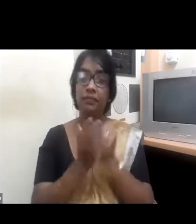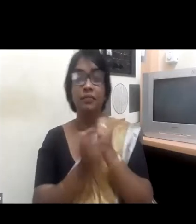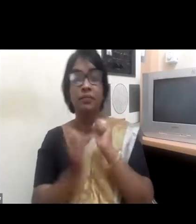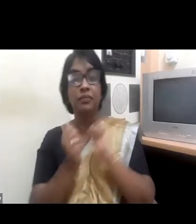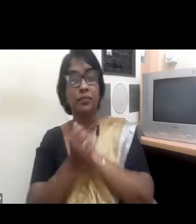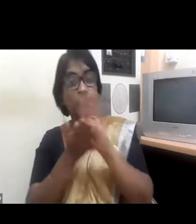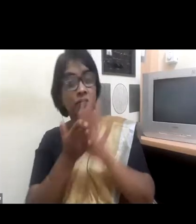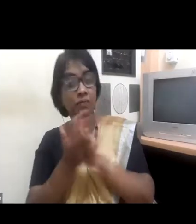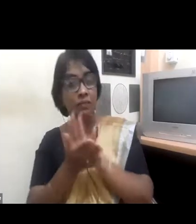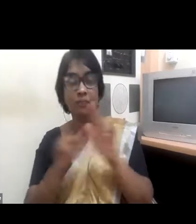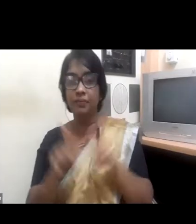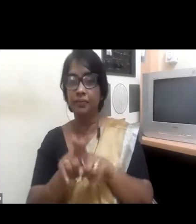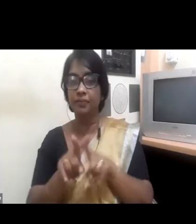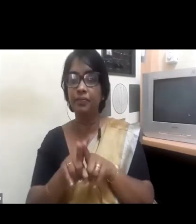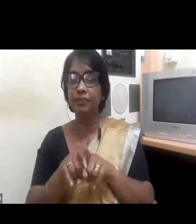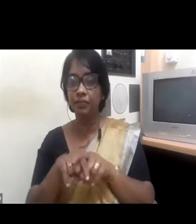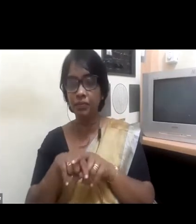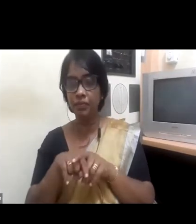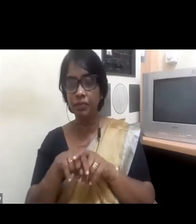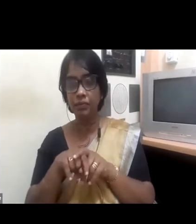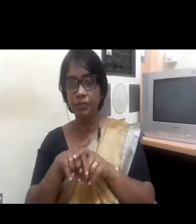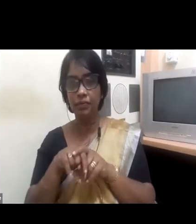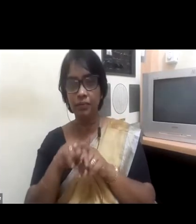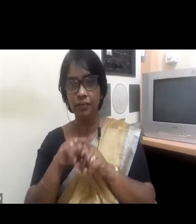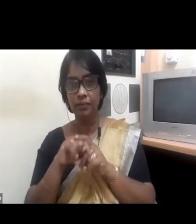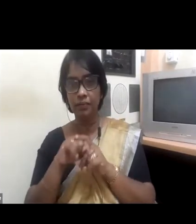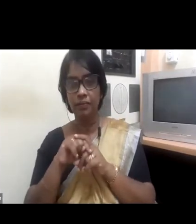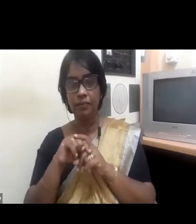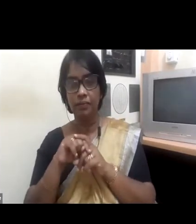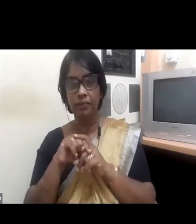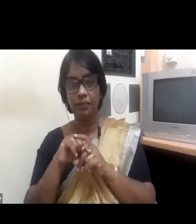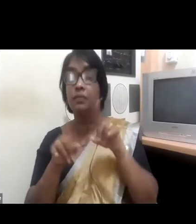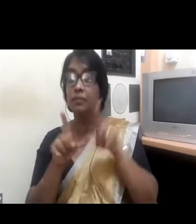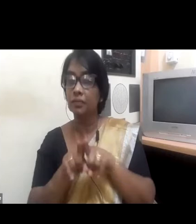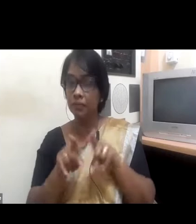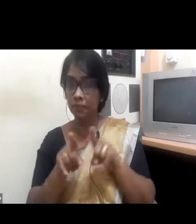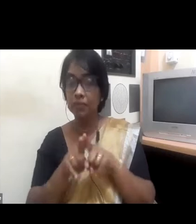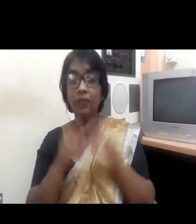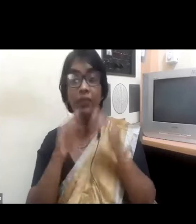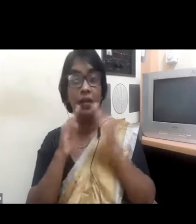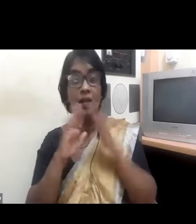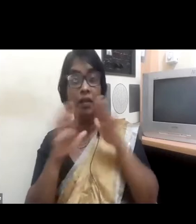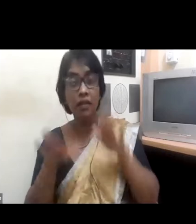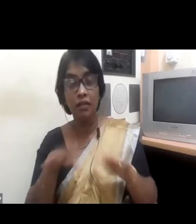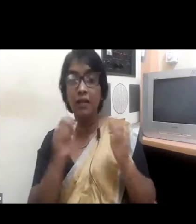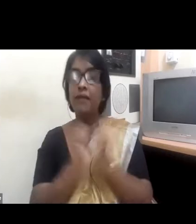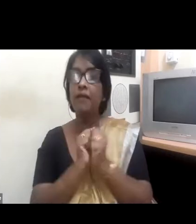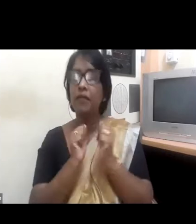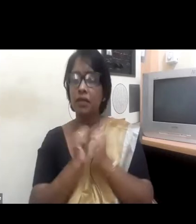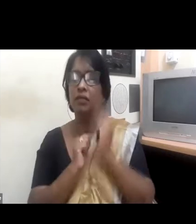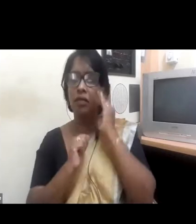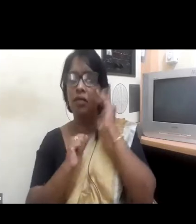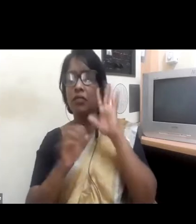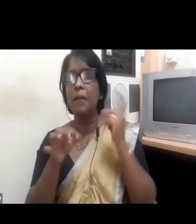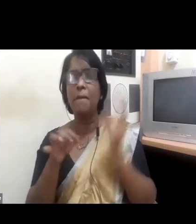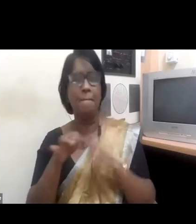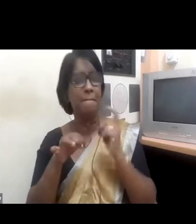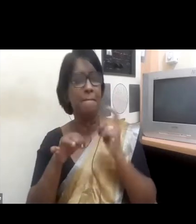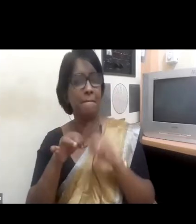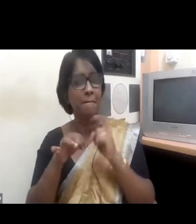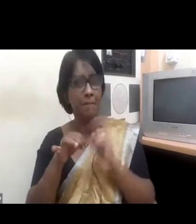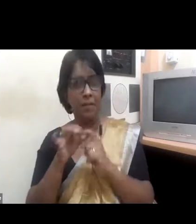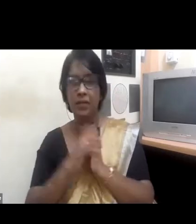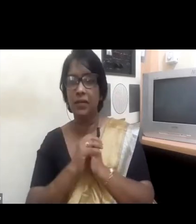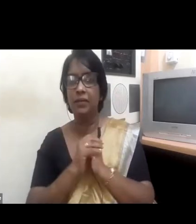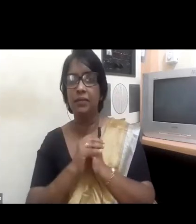still today, to work from home and juggle many different kinds of responsibilities. And we really saw that this affects everyone, but data shows us that